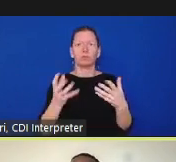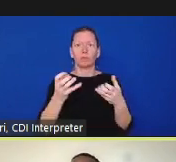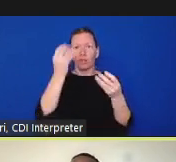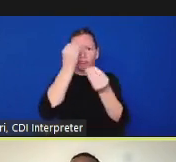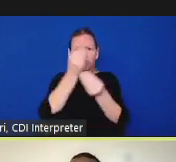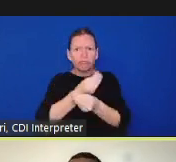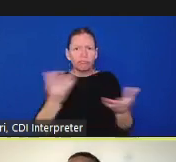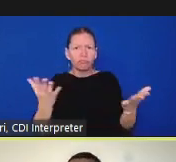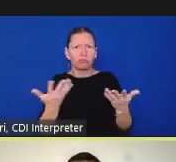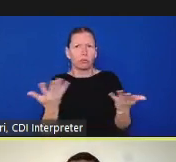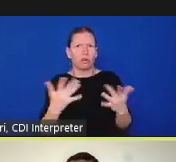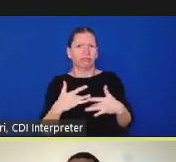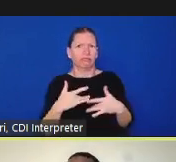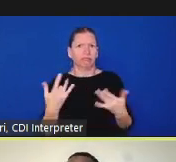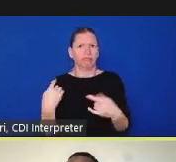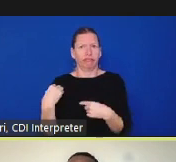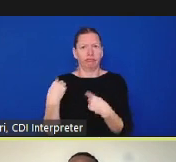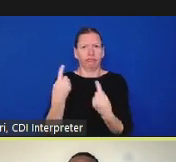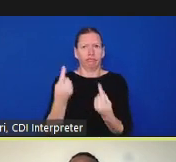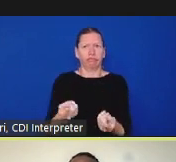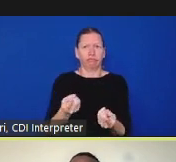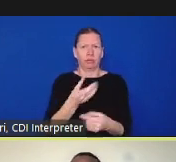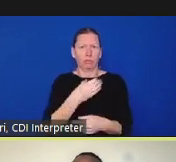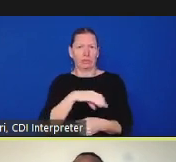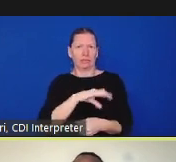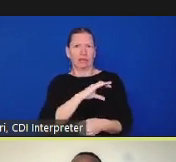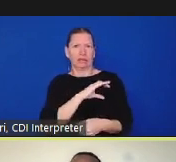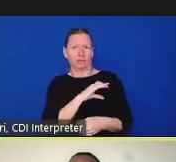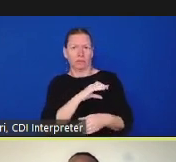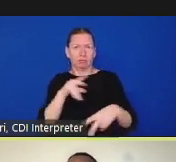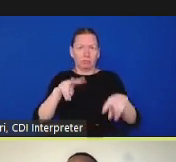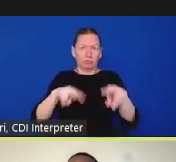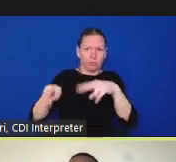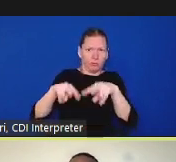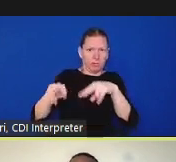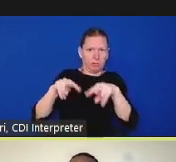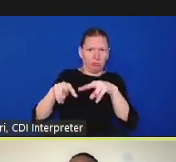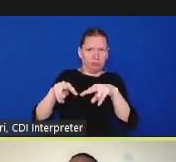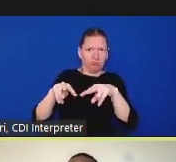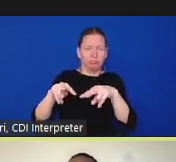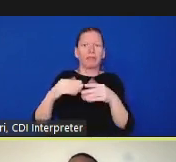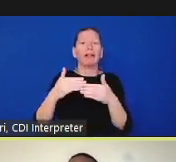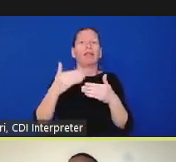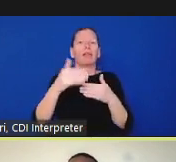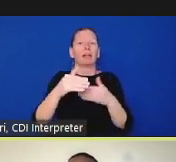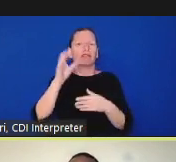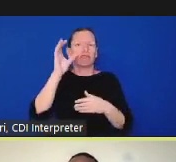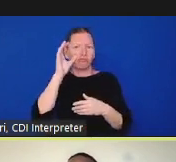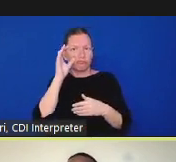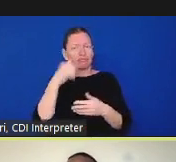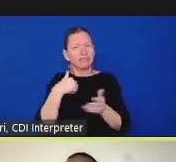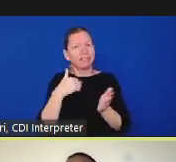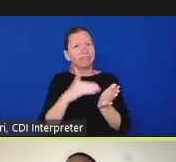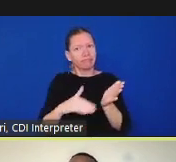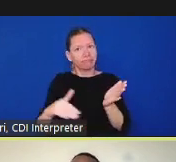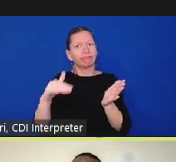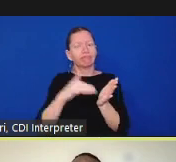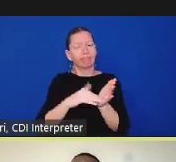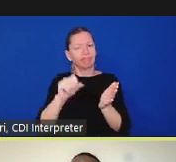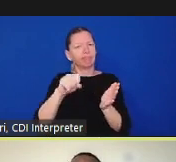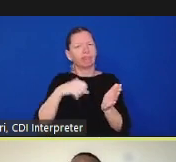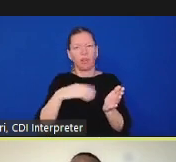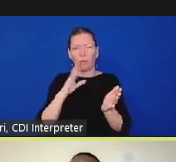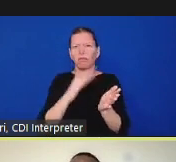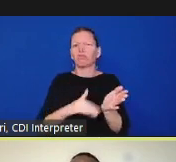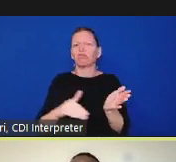and then to listen as i've said a couple of times today our next phase is going to be doing surveys digital and